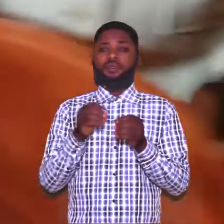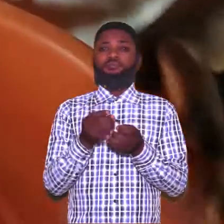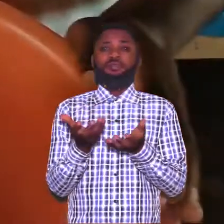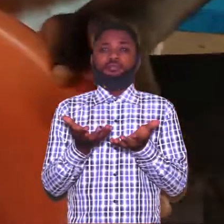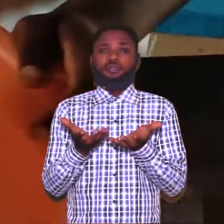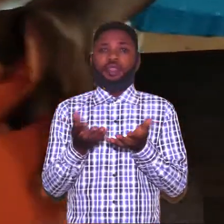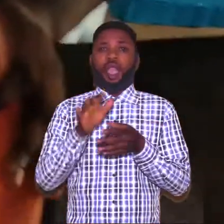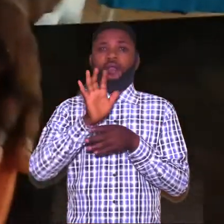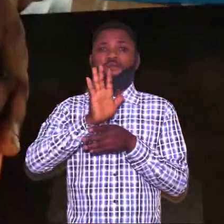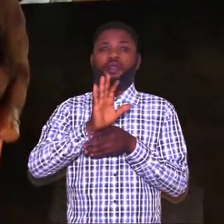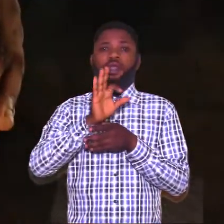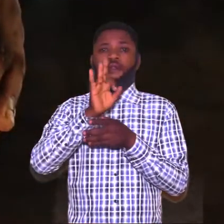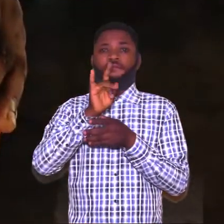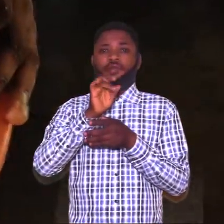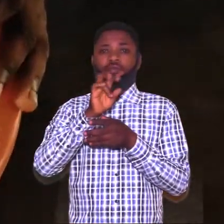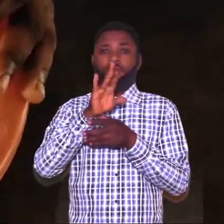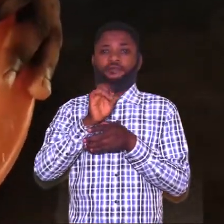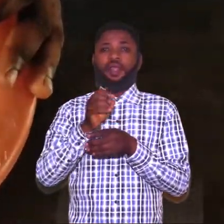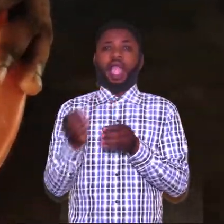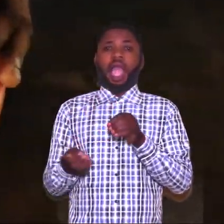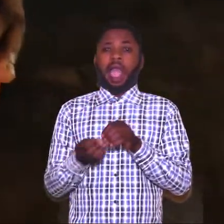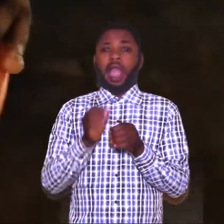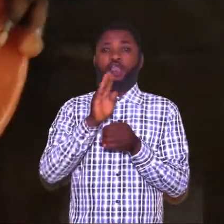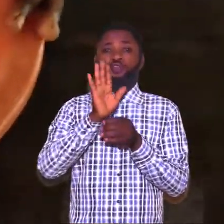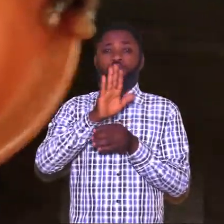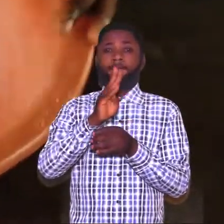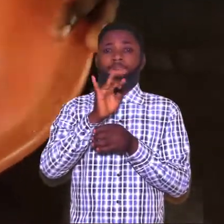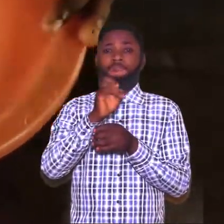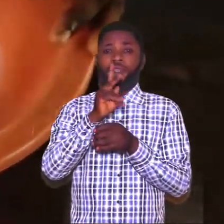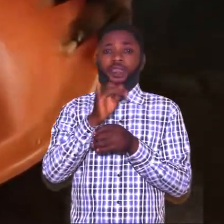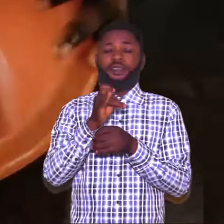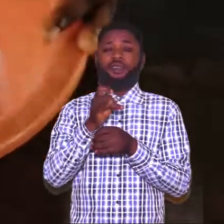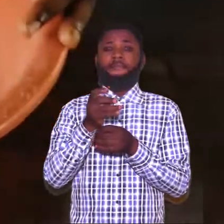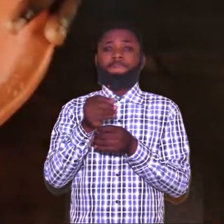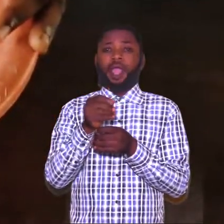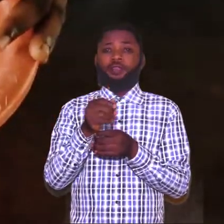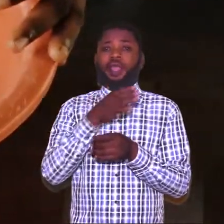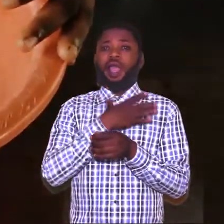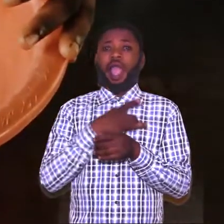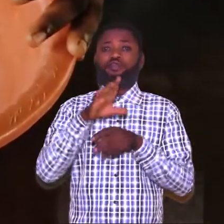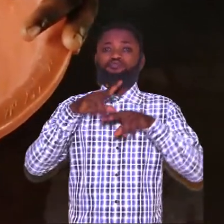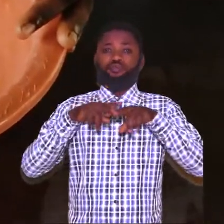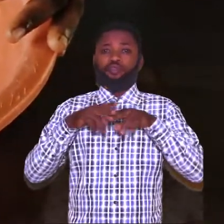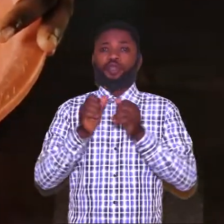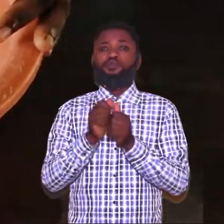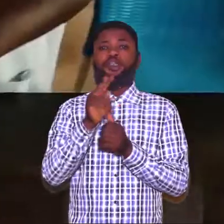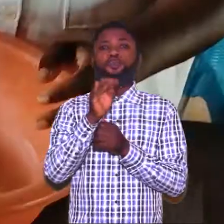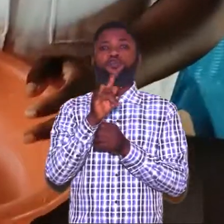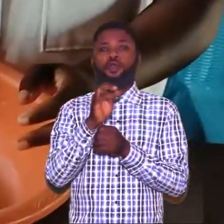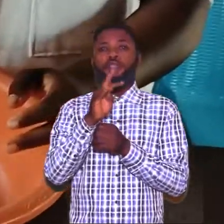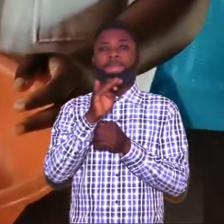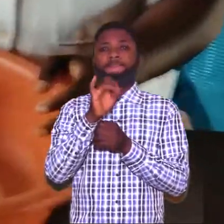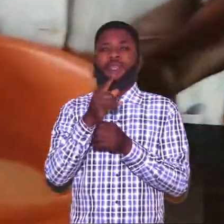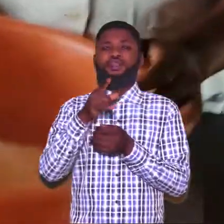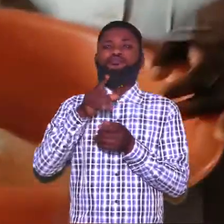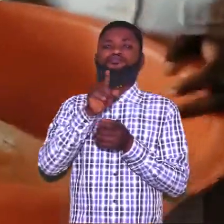inside the bowl add your baking powder your salt and nutmeg then you